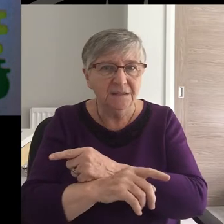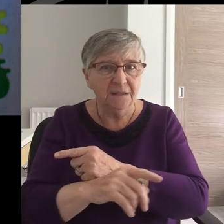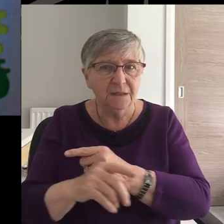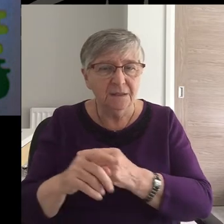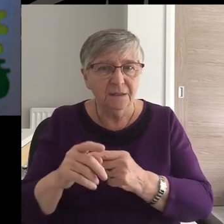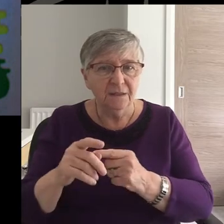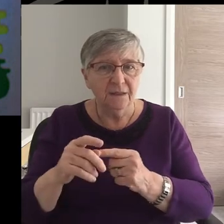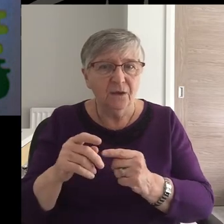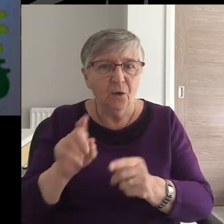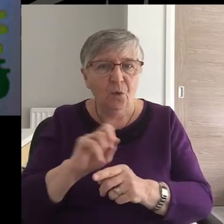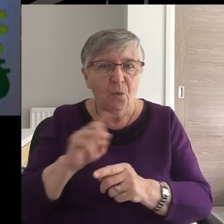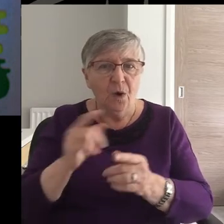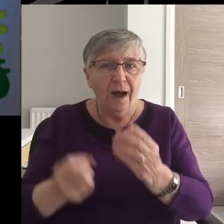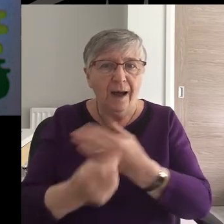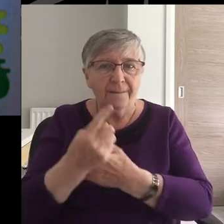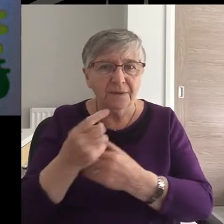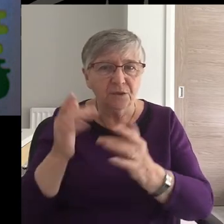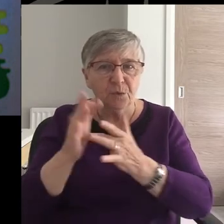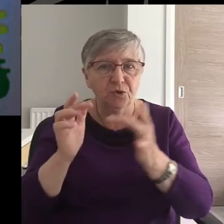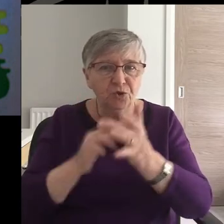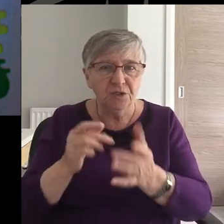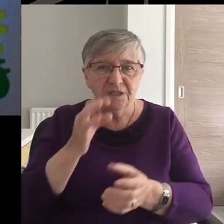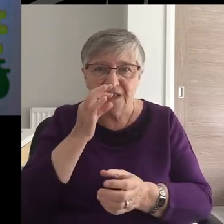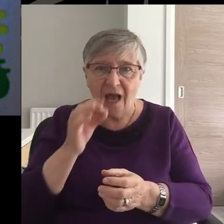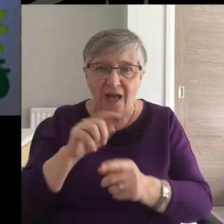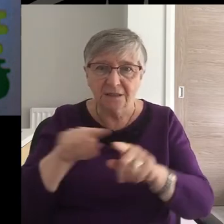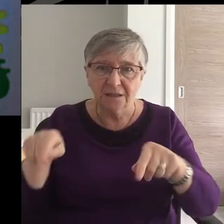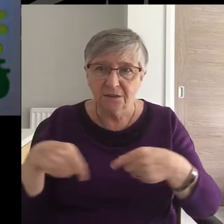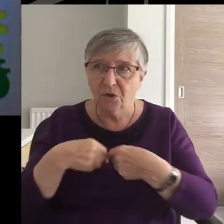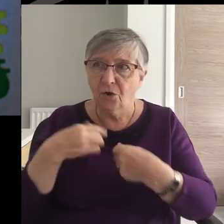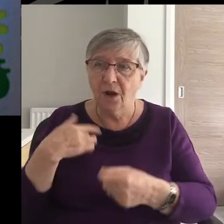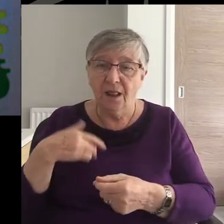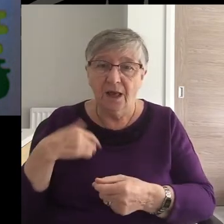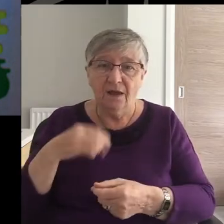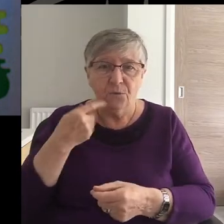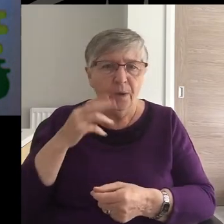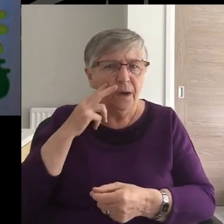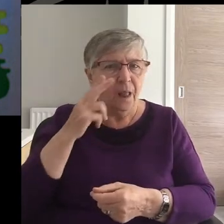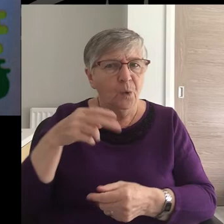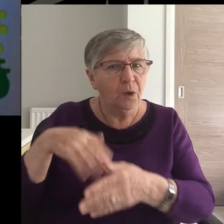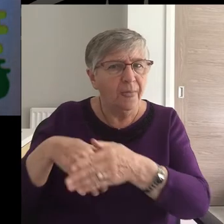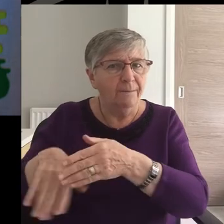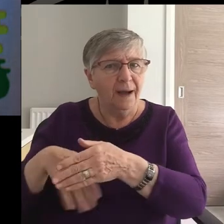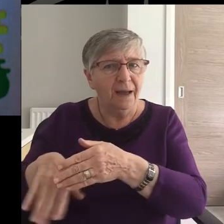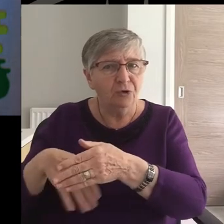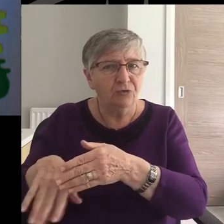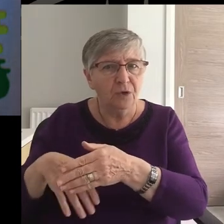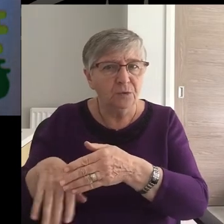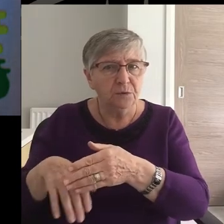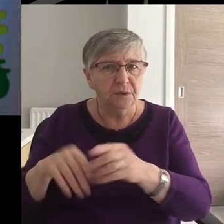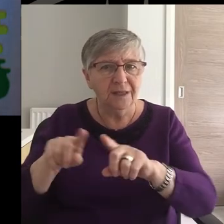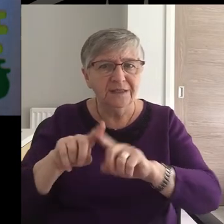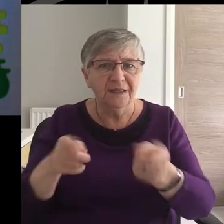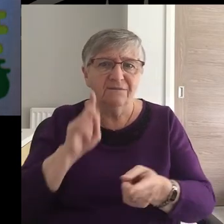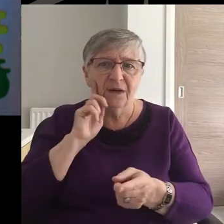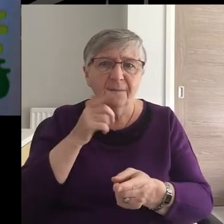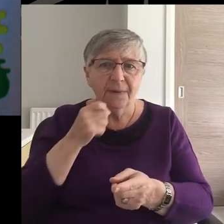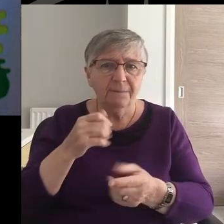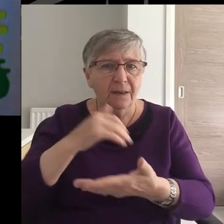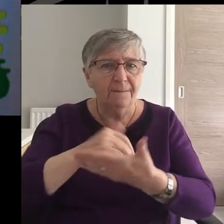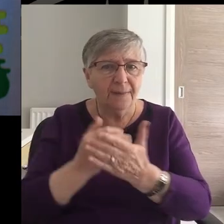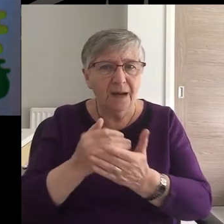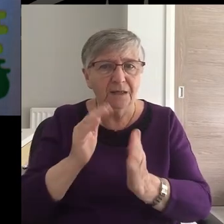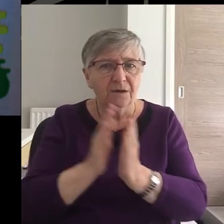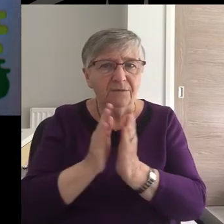Jesus makes on our lives. If we look at the background of the different folks who are part of the